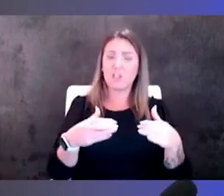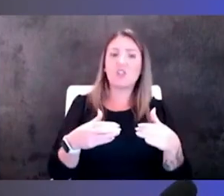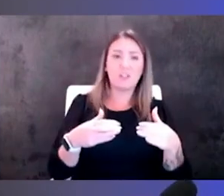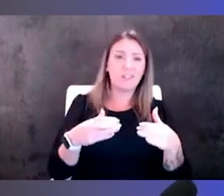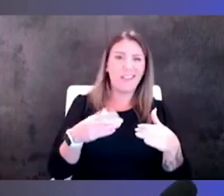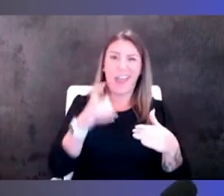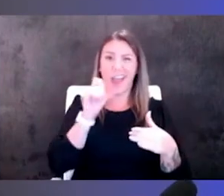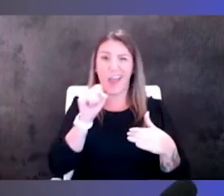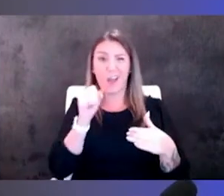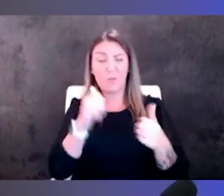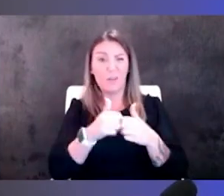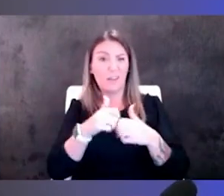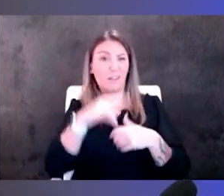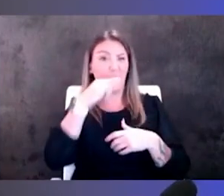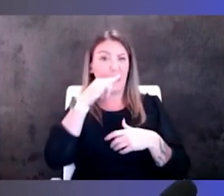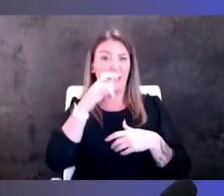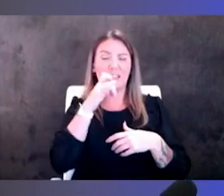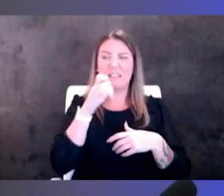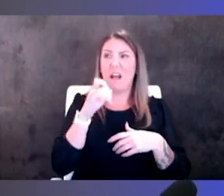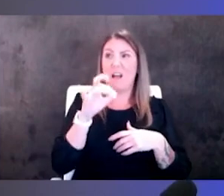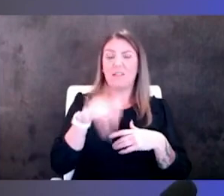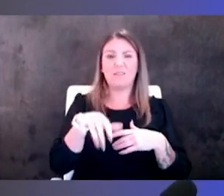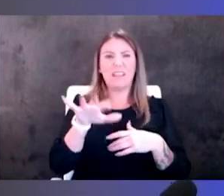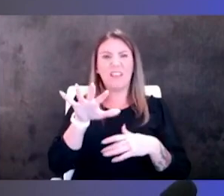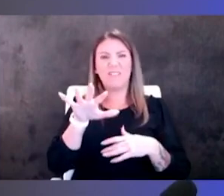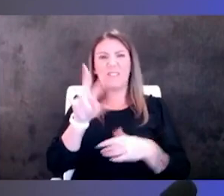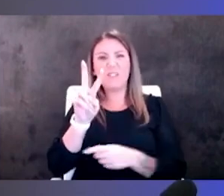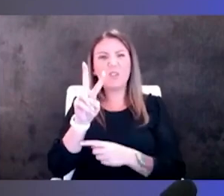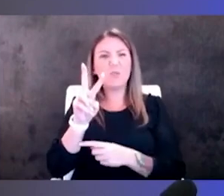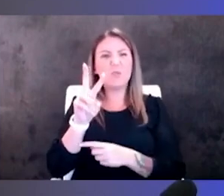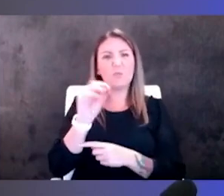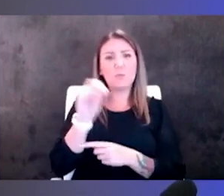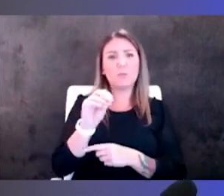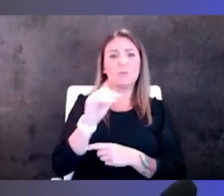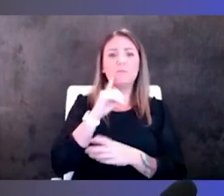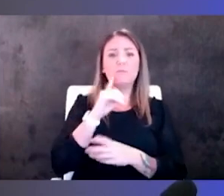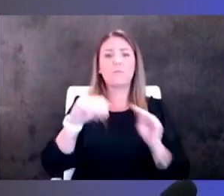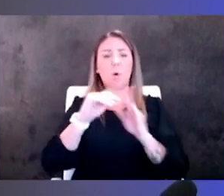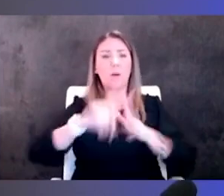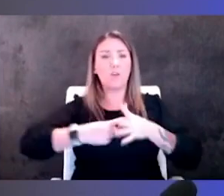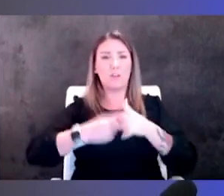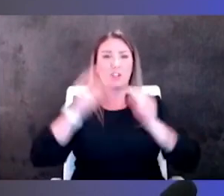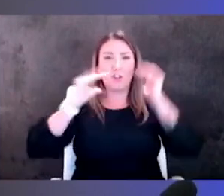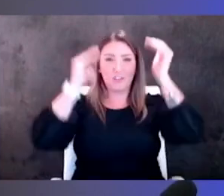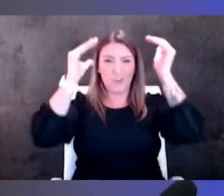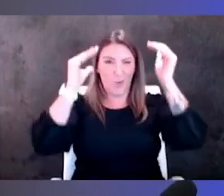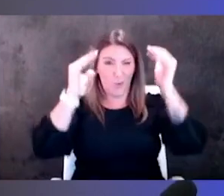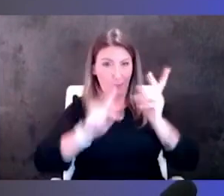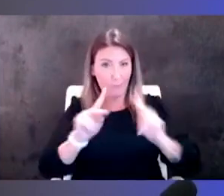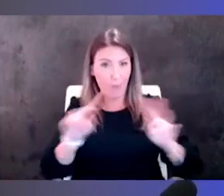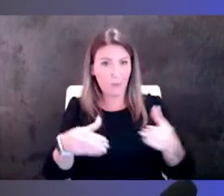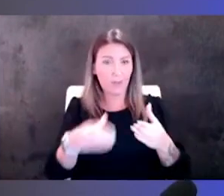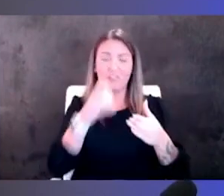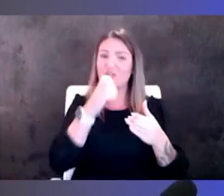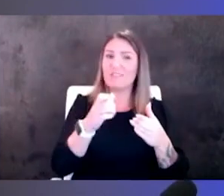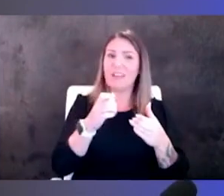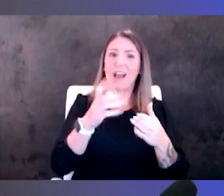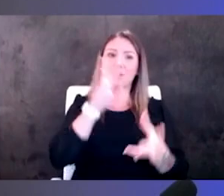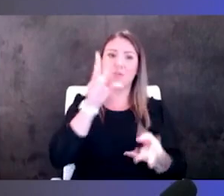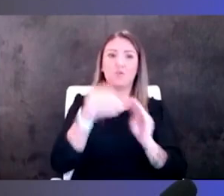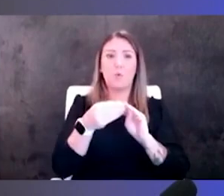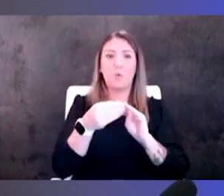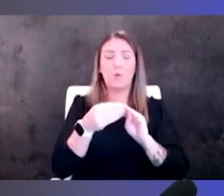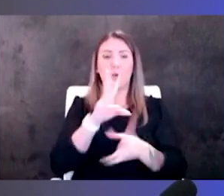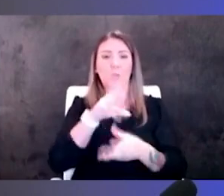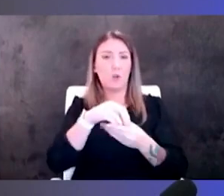kansas is around 52. i think i was looking more at the uh original adult population and and not uh the total which would incorporate